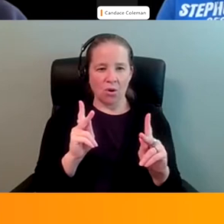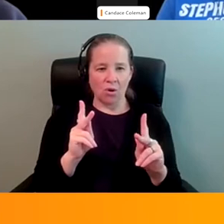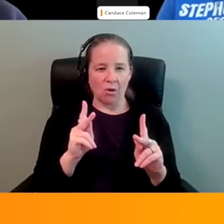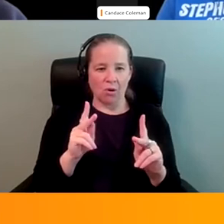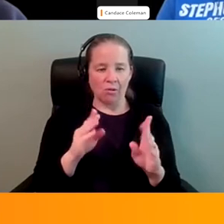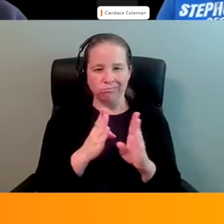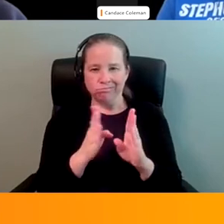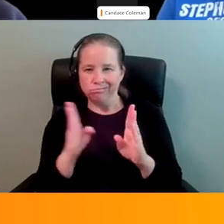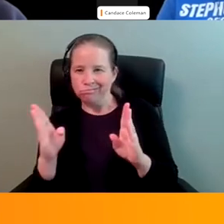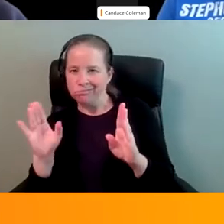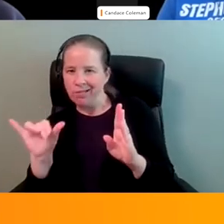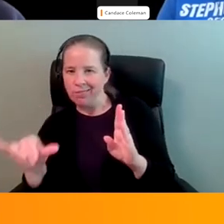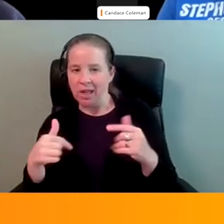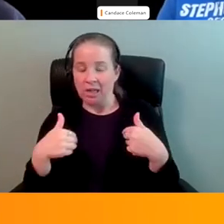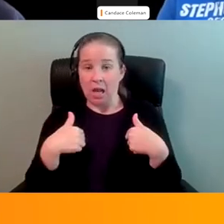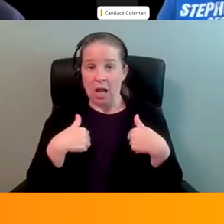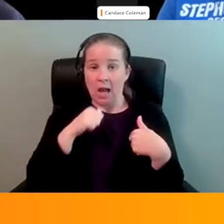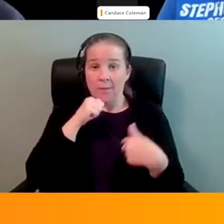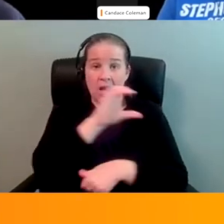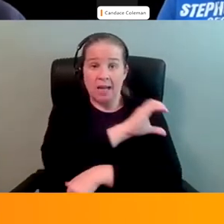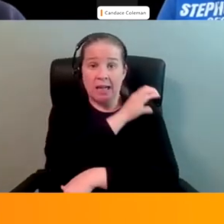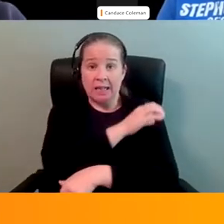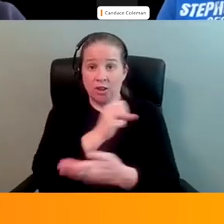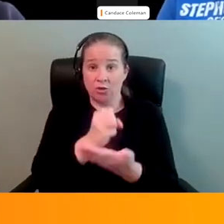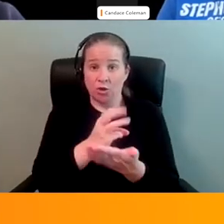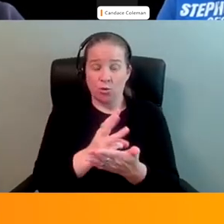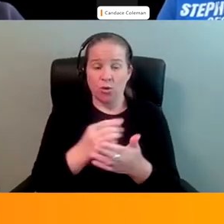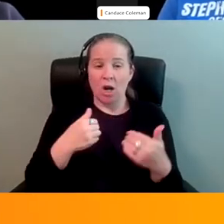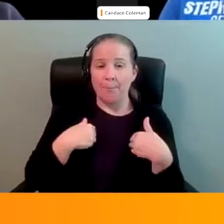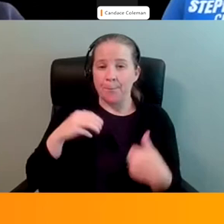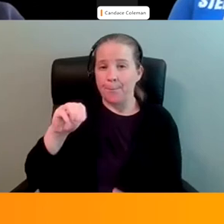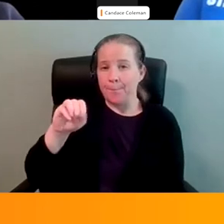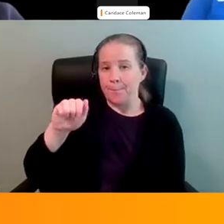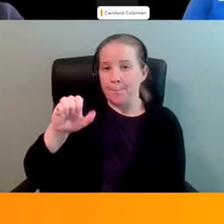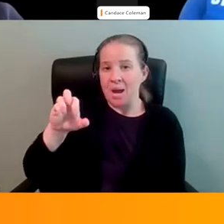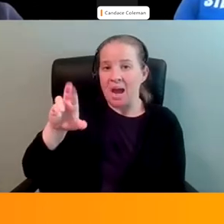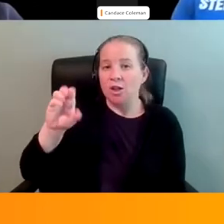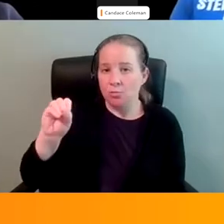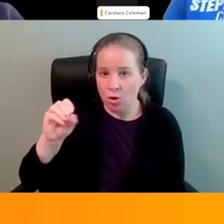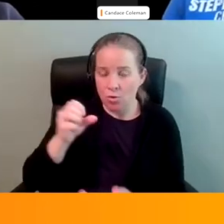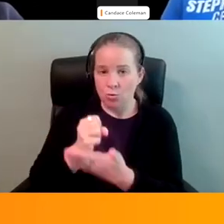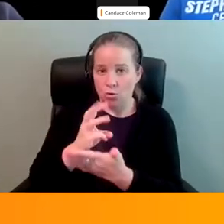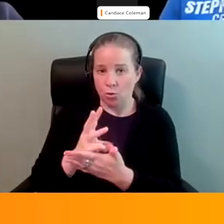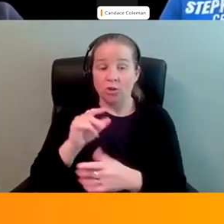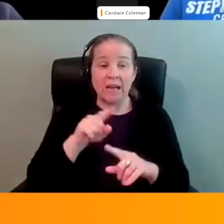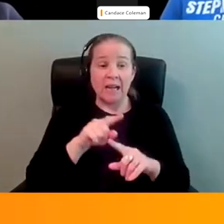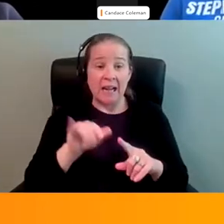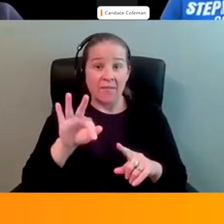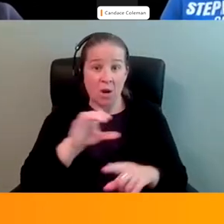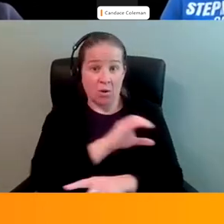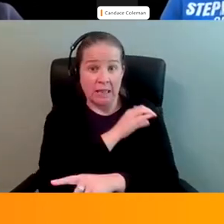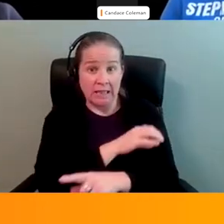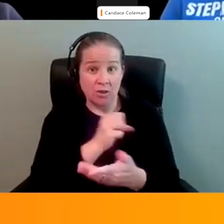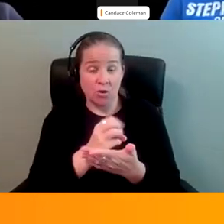always say, I'm not, I'm not a clinical social worker. I'm what we call a macro social worker. But if I were a clinical social worker, the